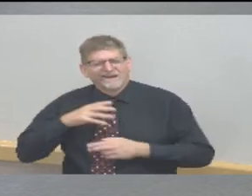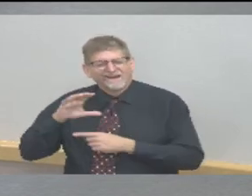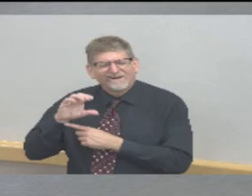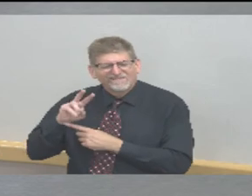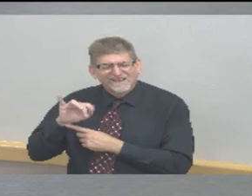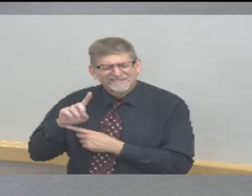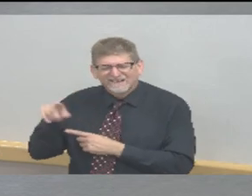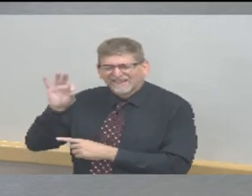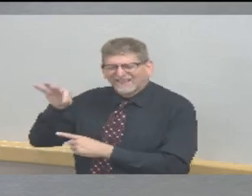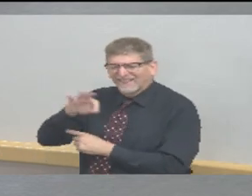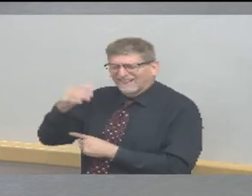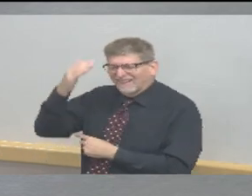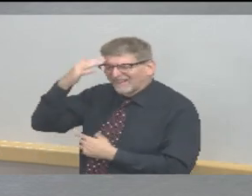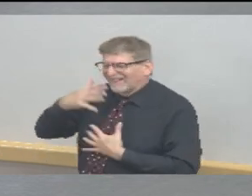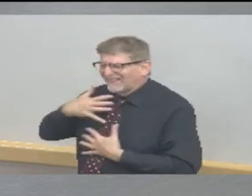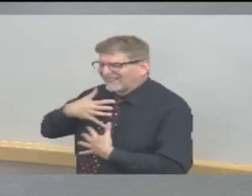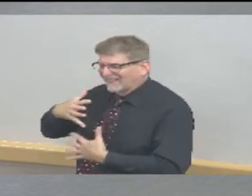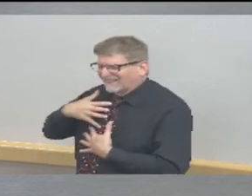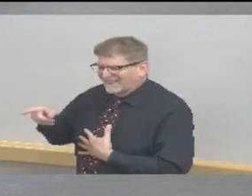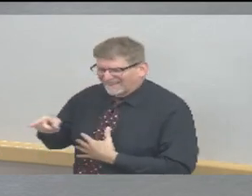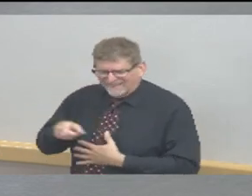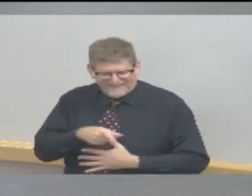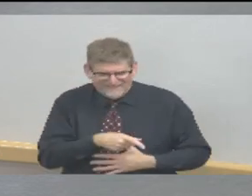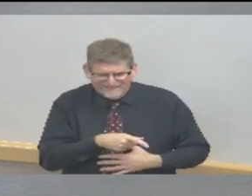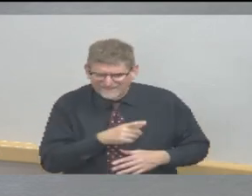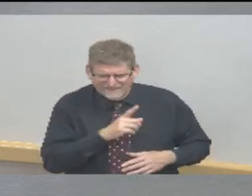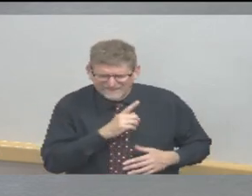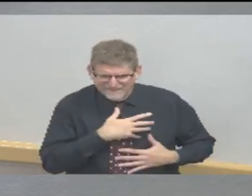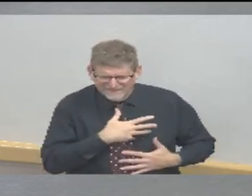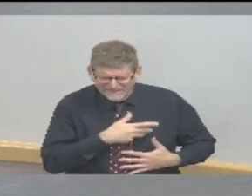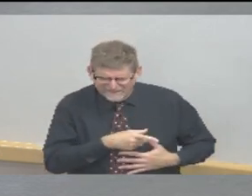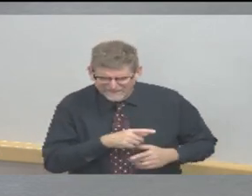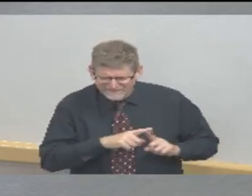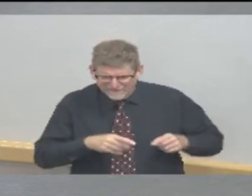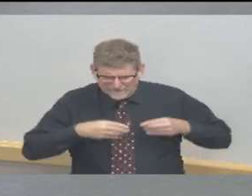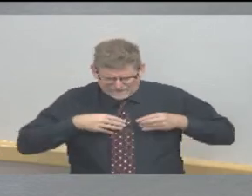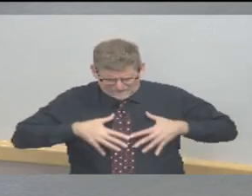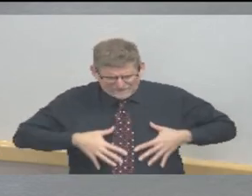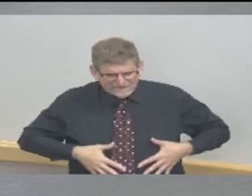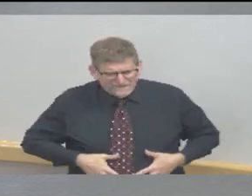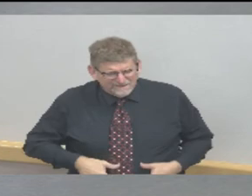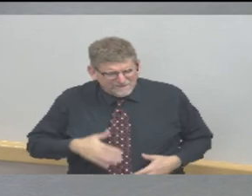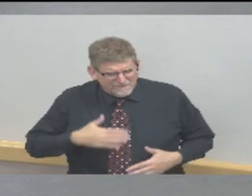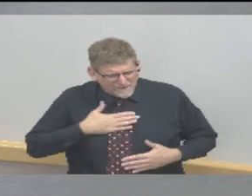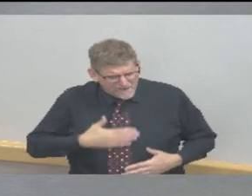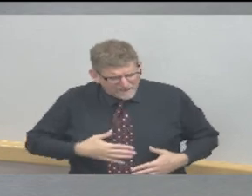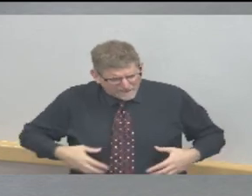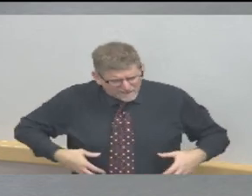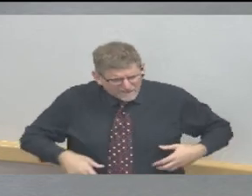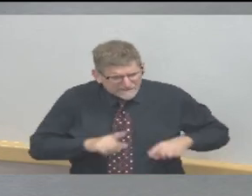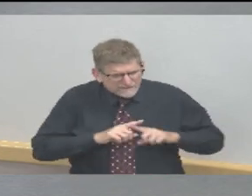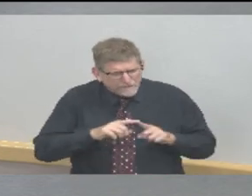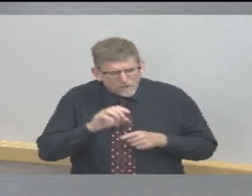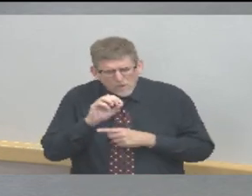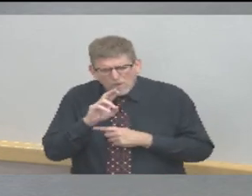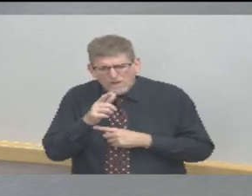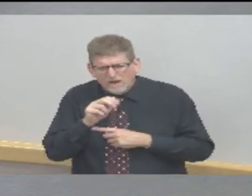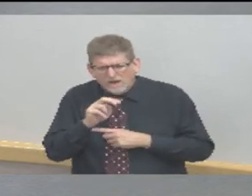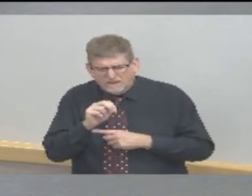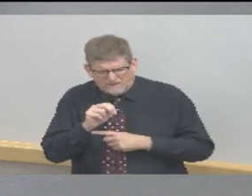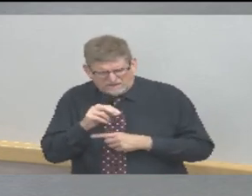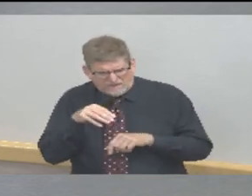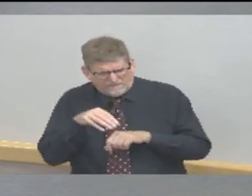that tends to be less likely. Can I go off on a tangent? Of course. The other thing that we're worried about,